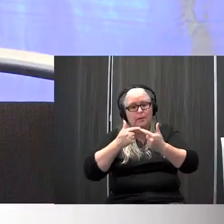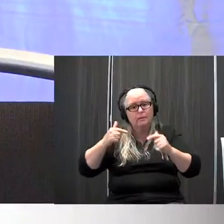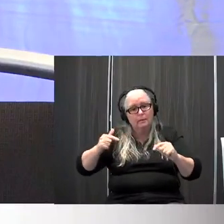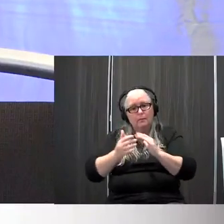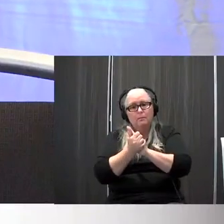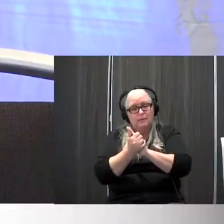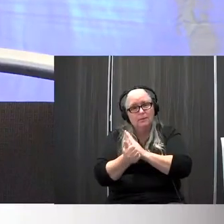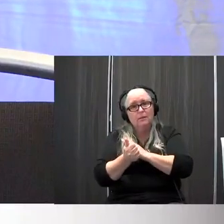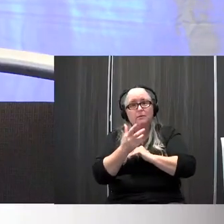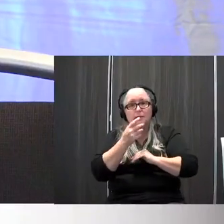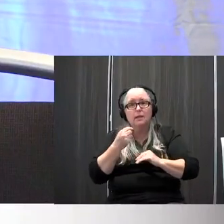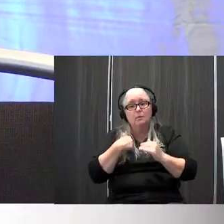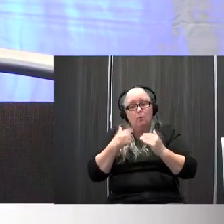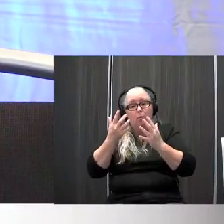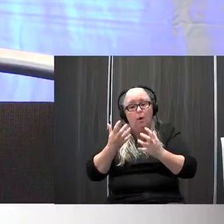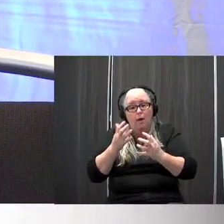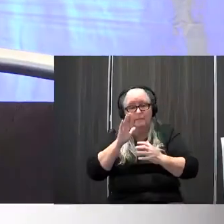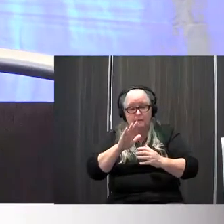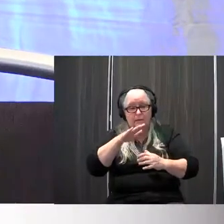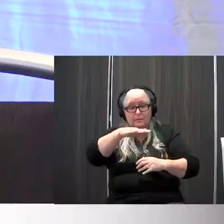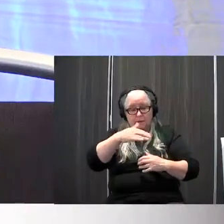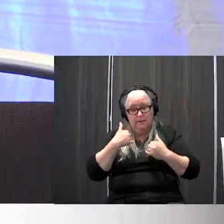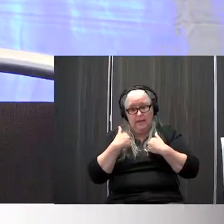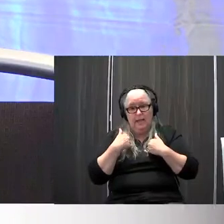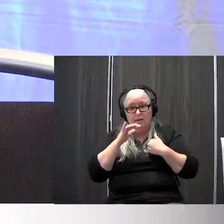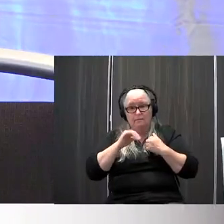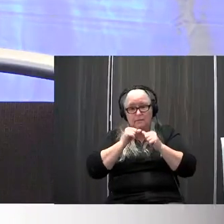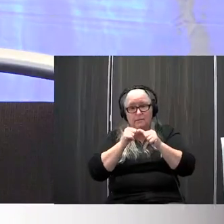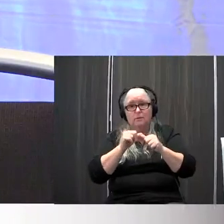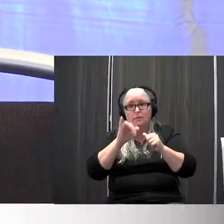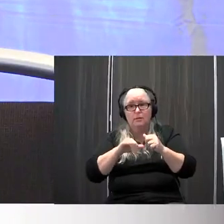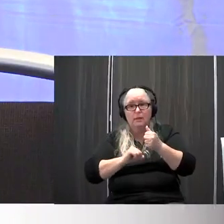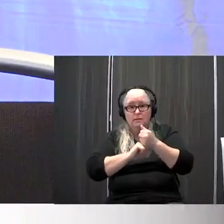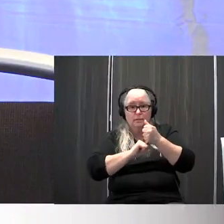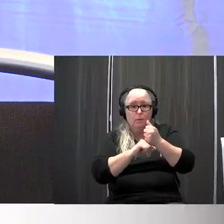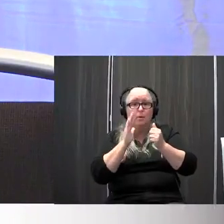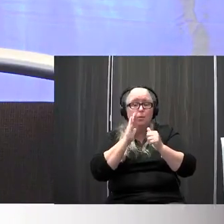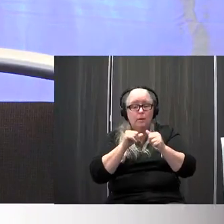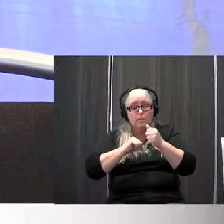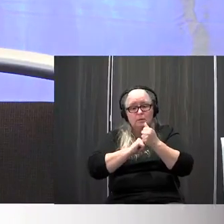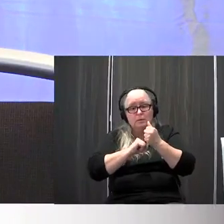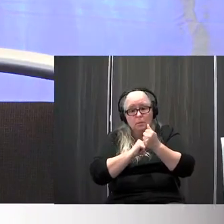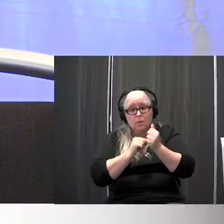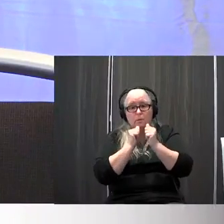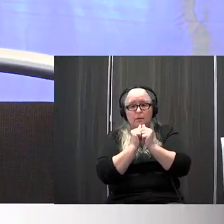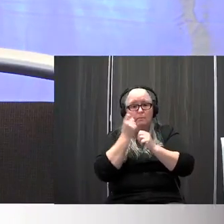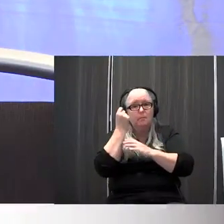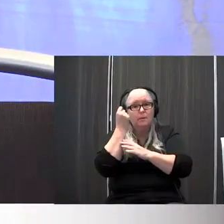certainly want that child to continue to have that support because it's going to support them from a cognitive